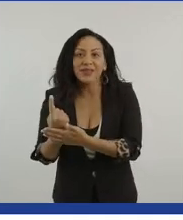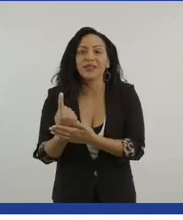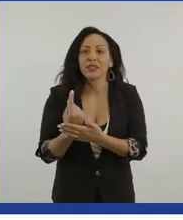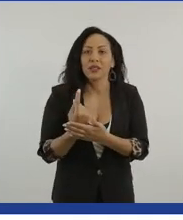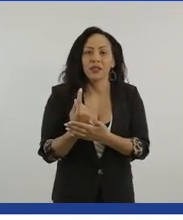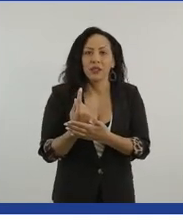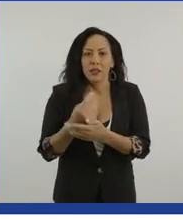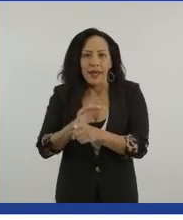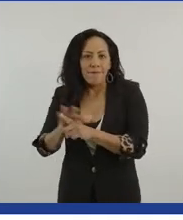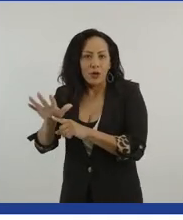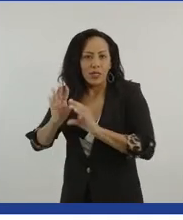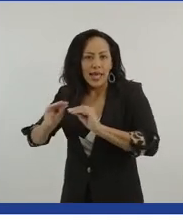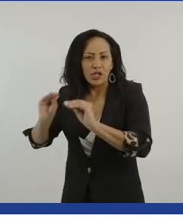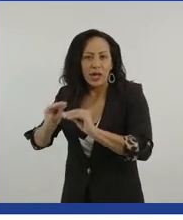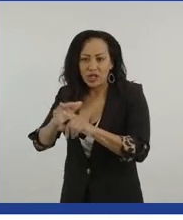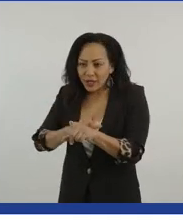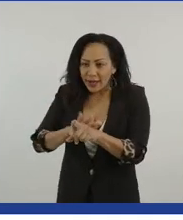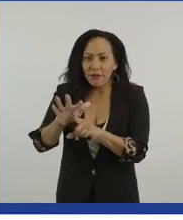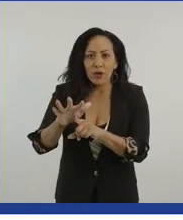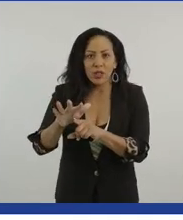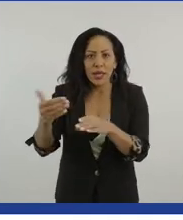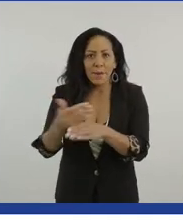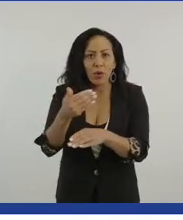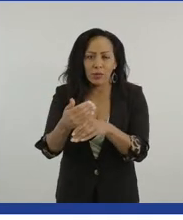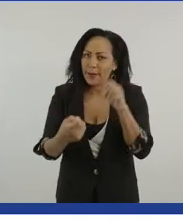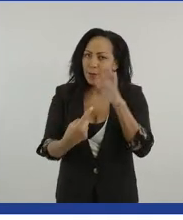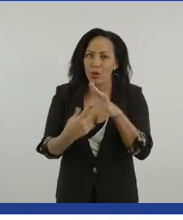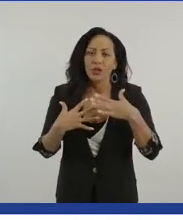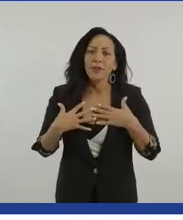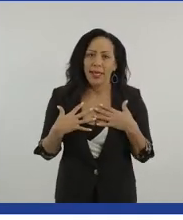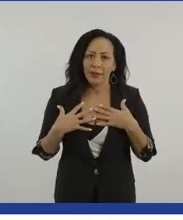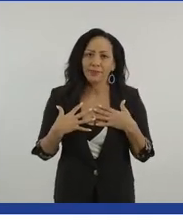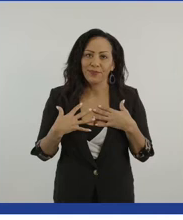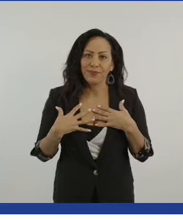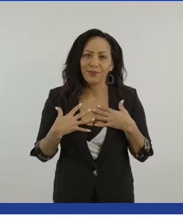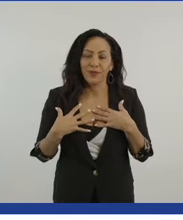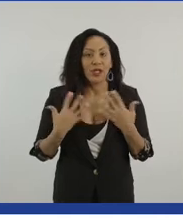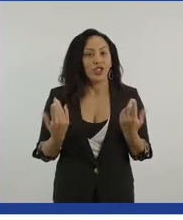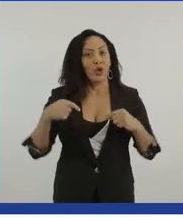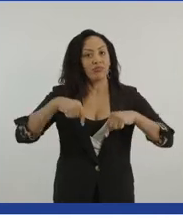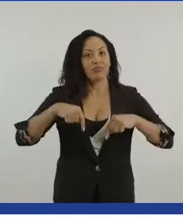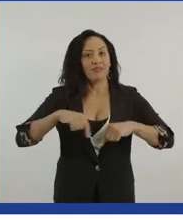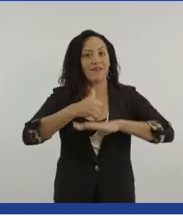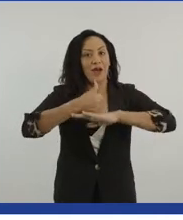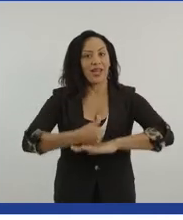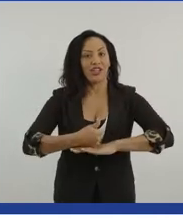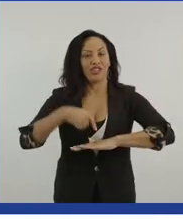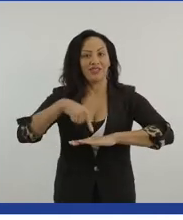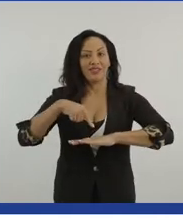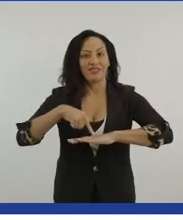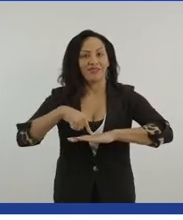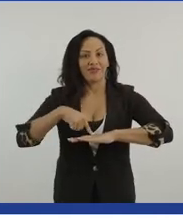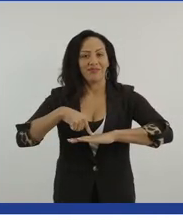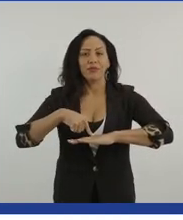education and employment is really important. Important. So we at the Whitehead foundation want to be a